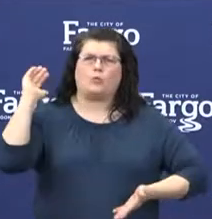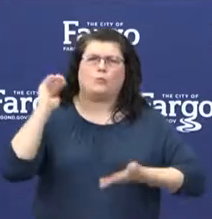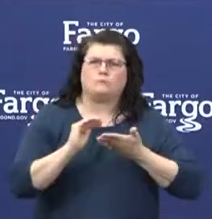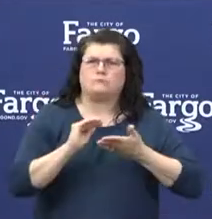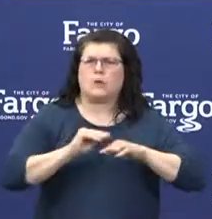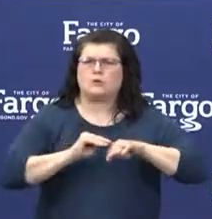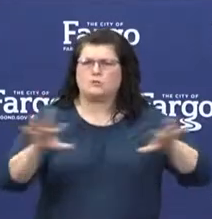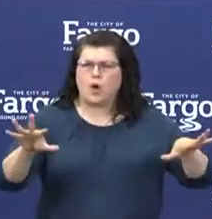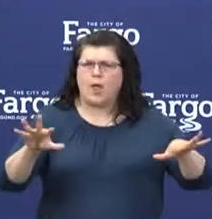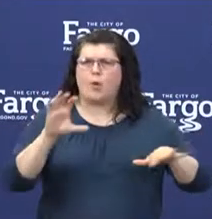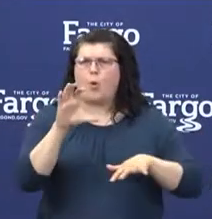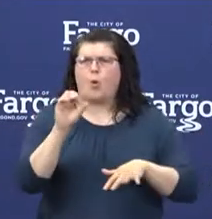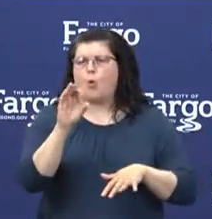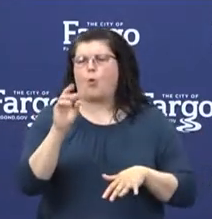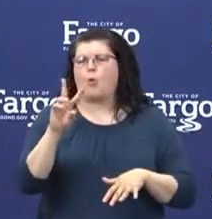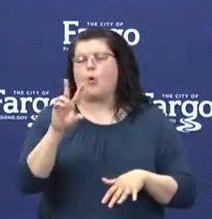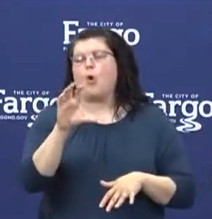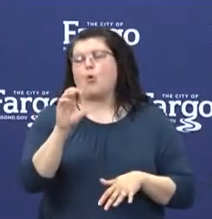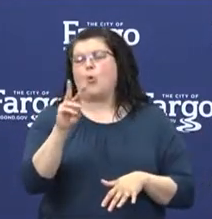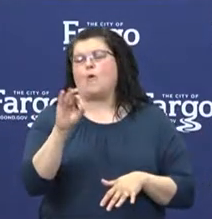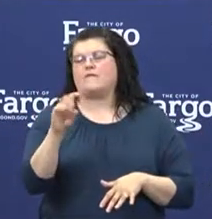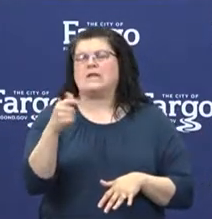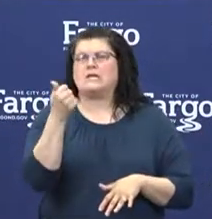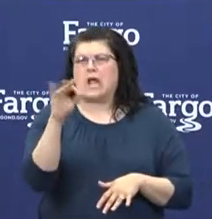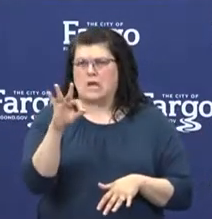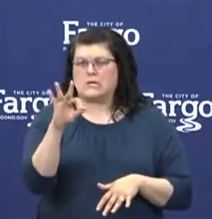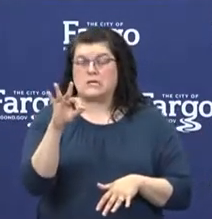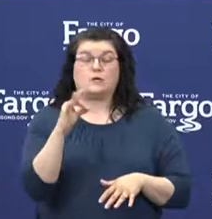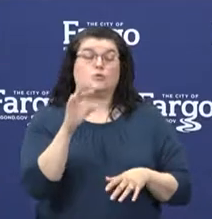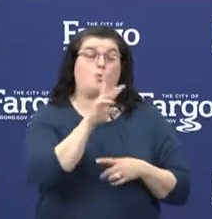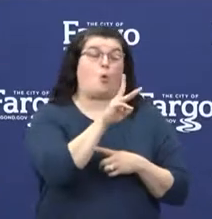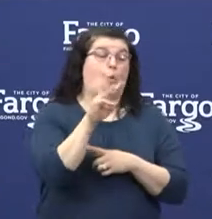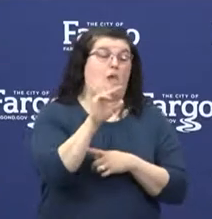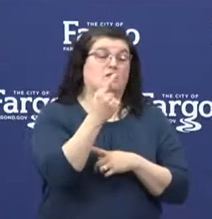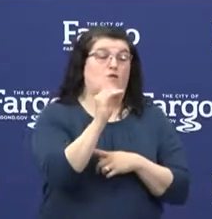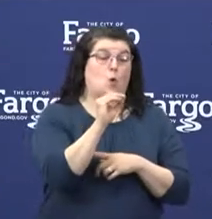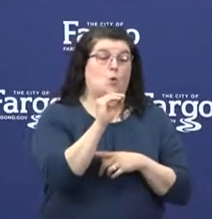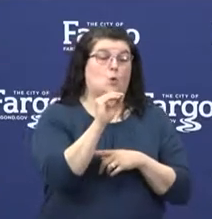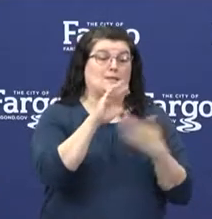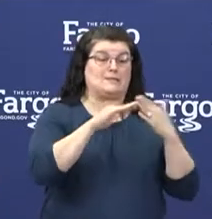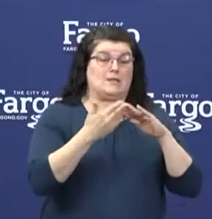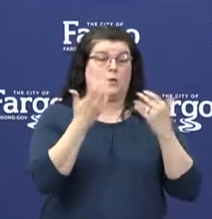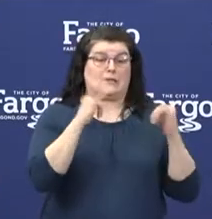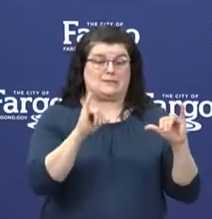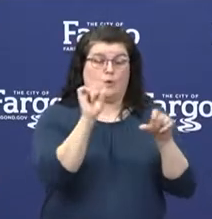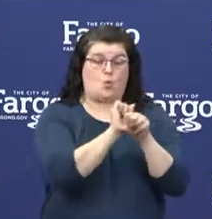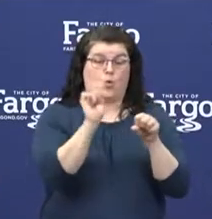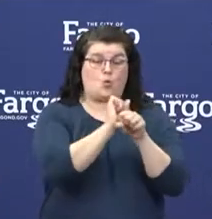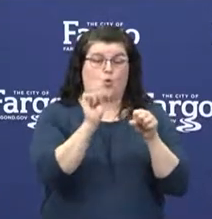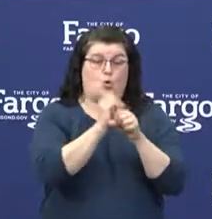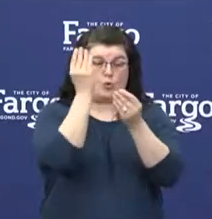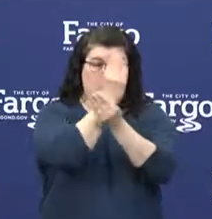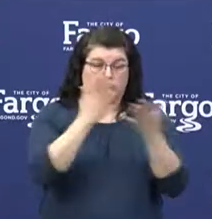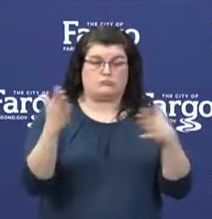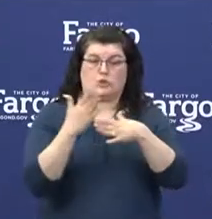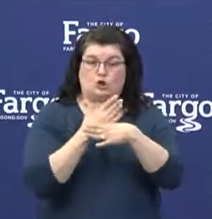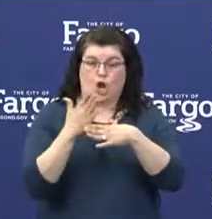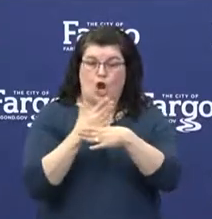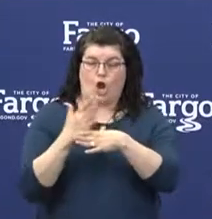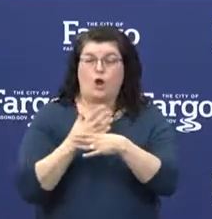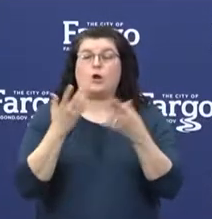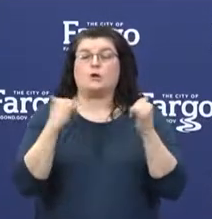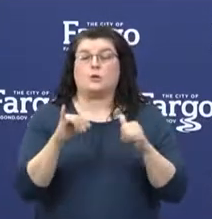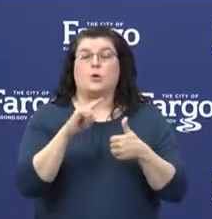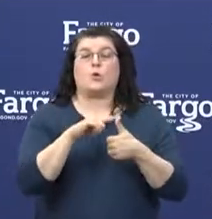The City of West Fargo will work to share information and updates from North Dakota Smart Restart on